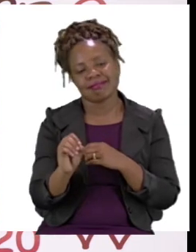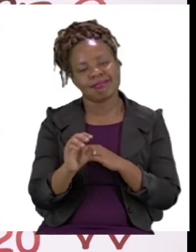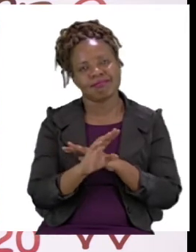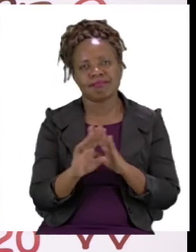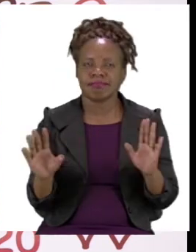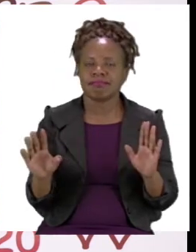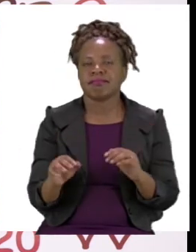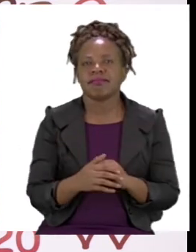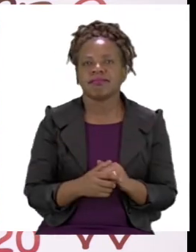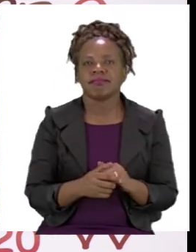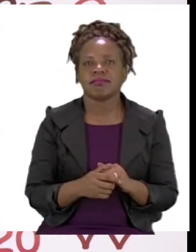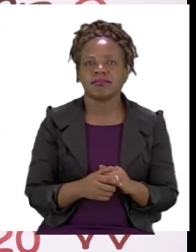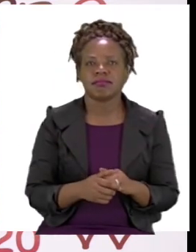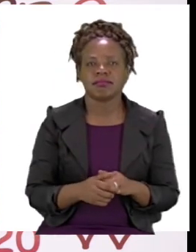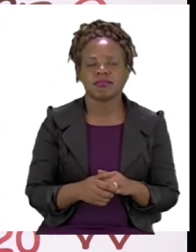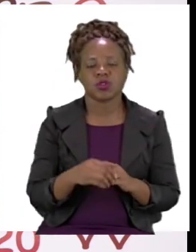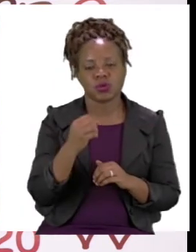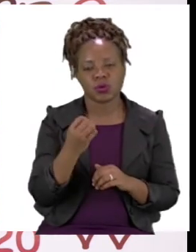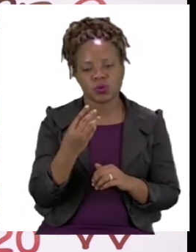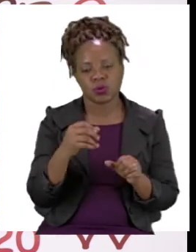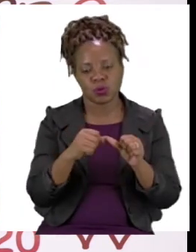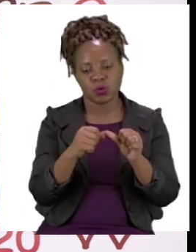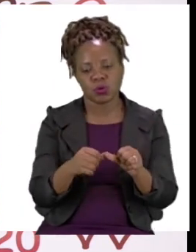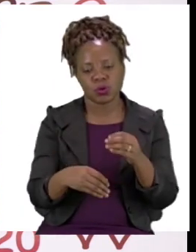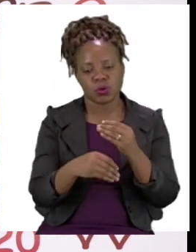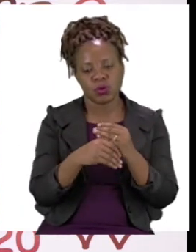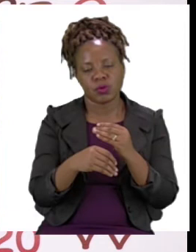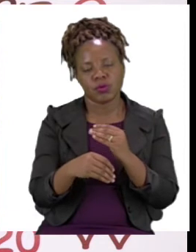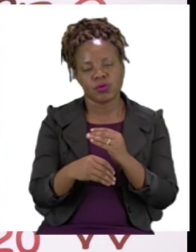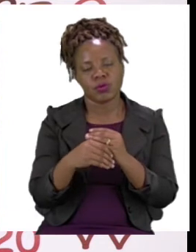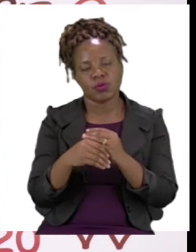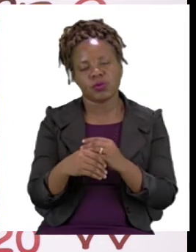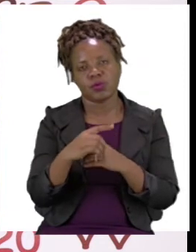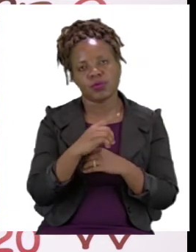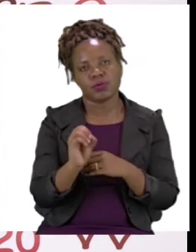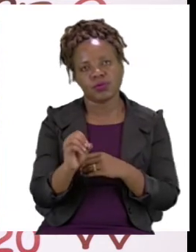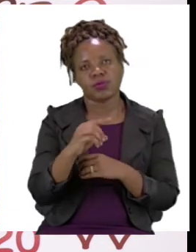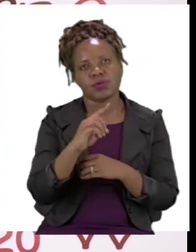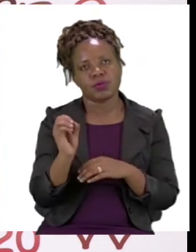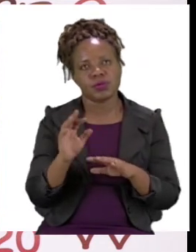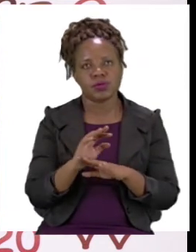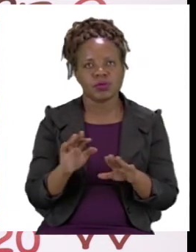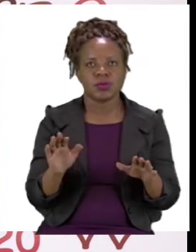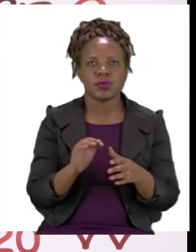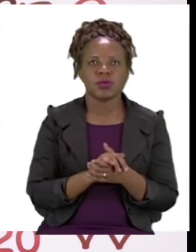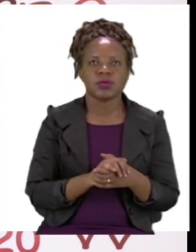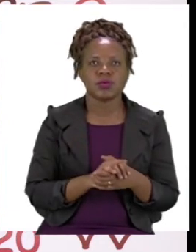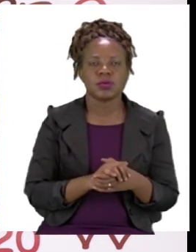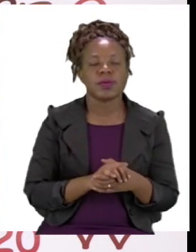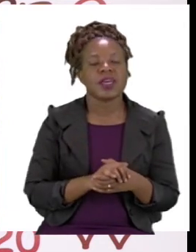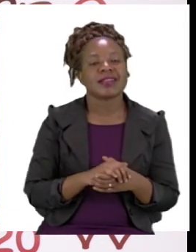important thing is that we are counting in 10s. Another thing that I said about decade numbers is that they end with